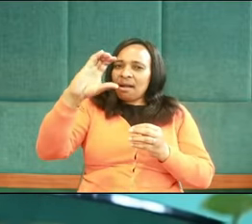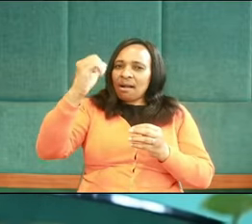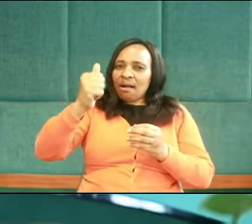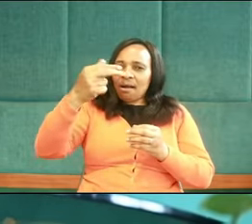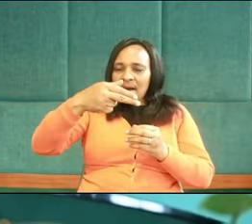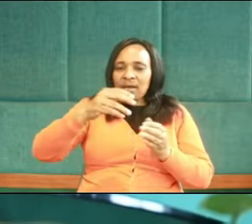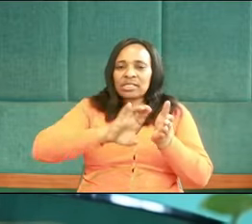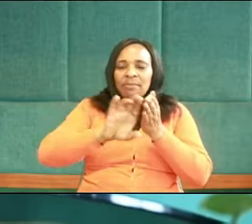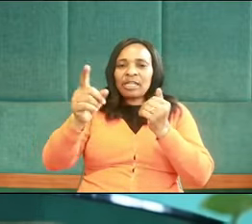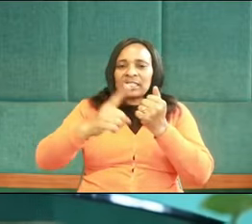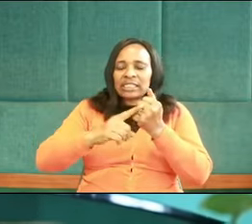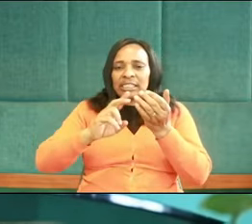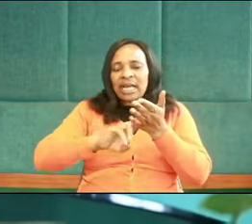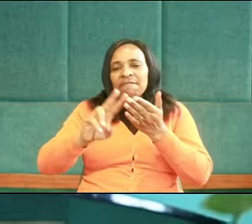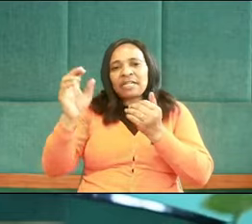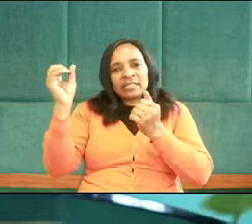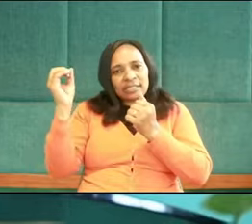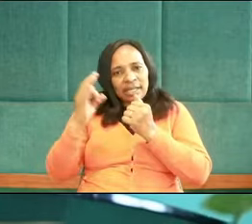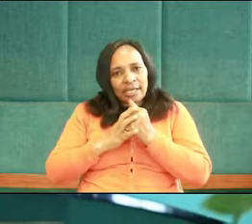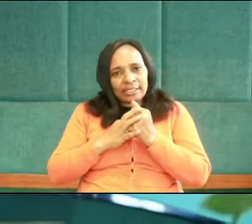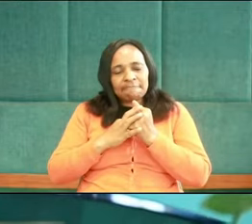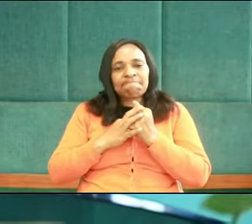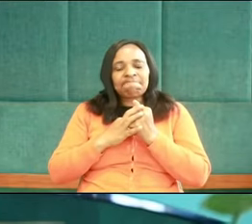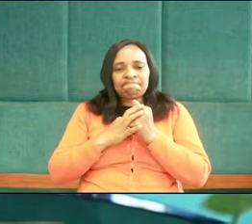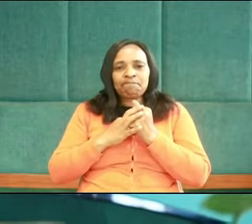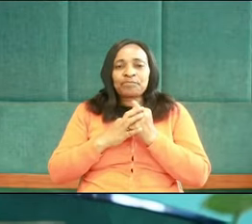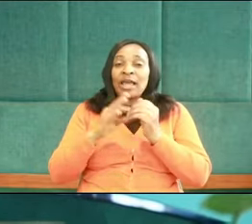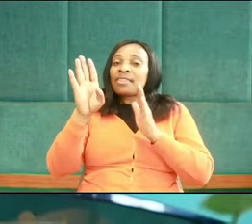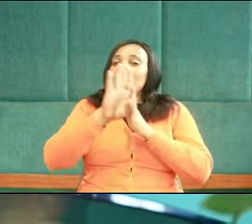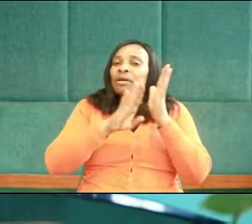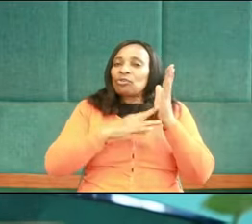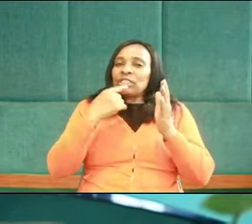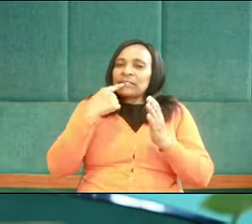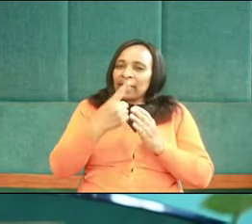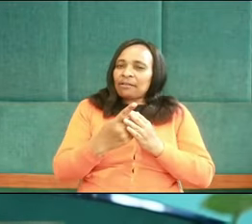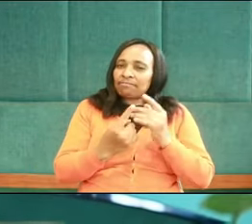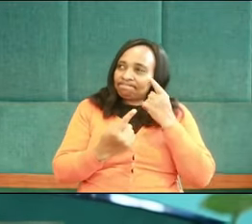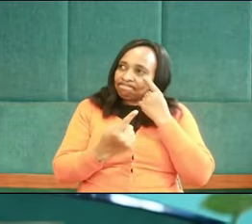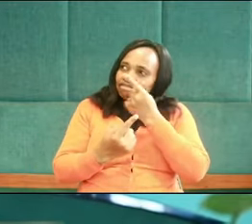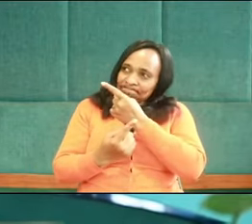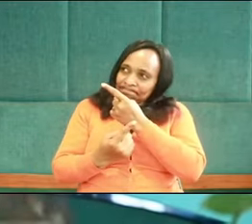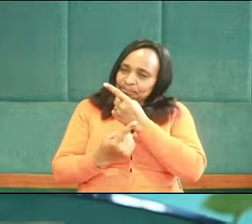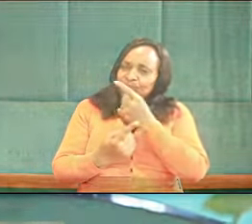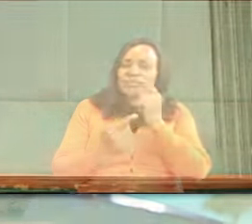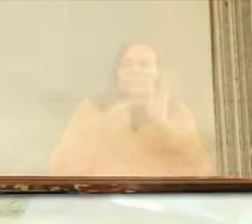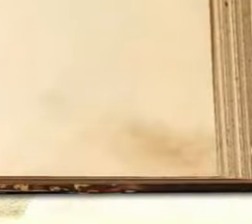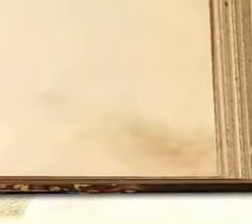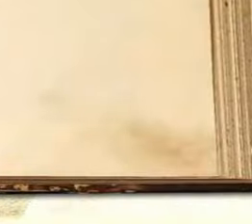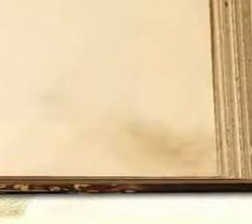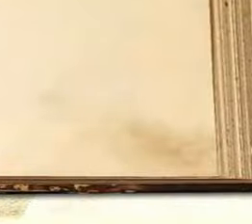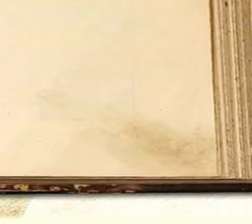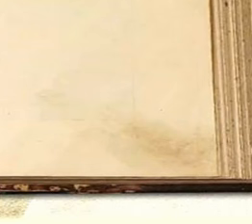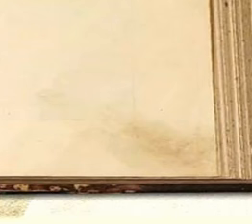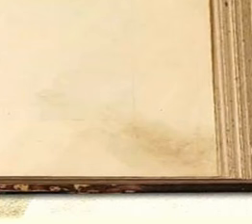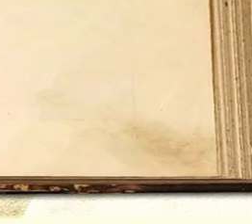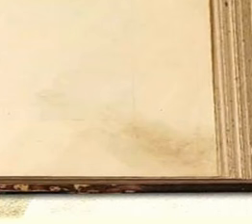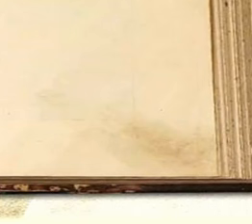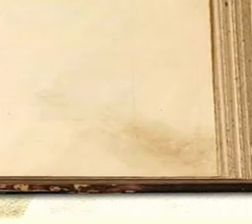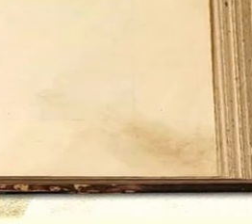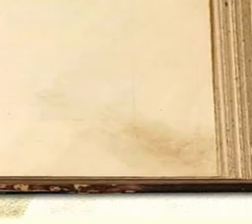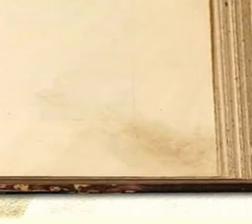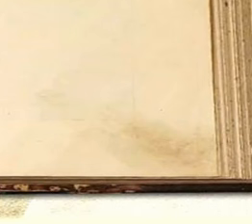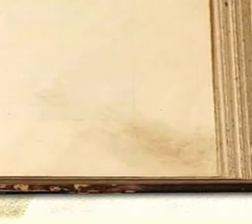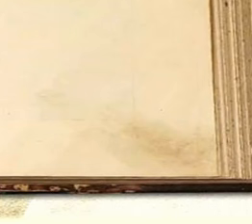chapter 6 and verse number 8. The Bible says, He has shown you, O man,